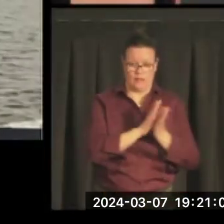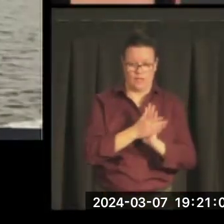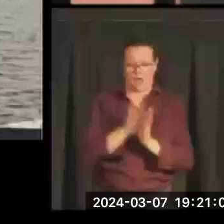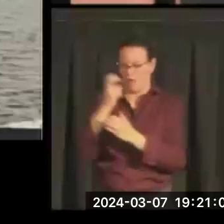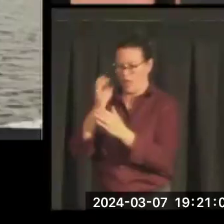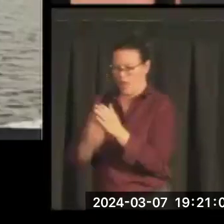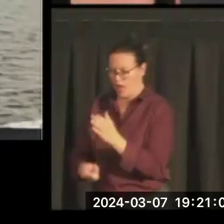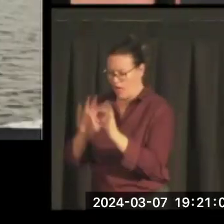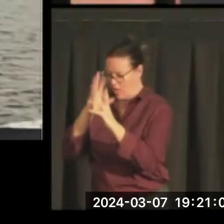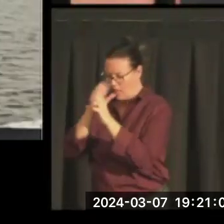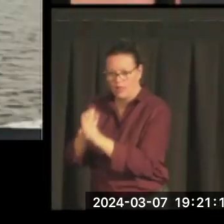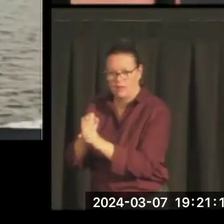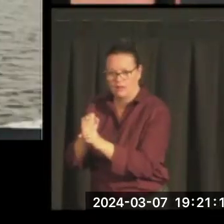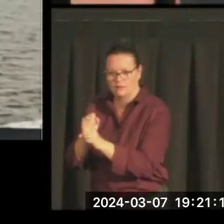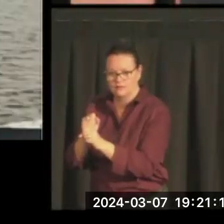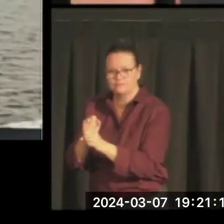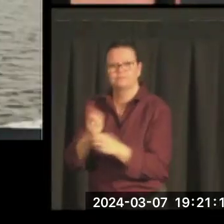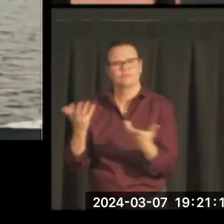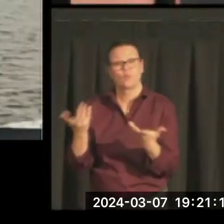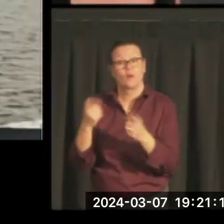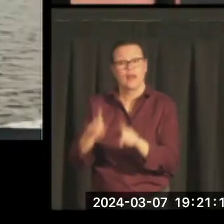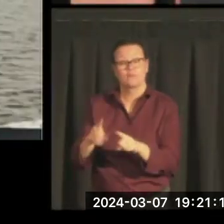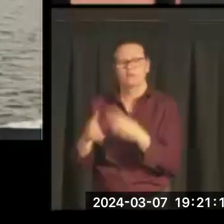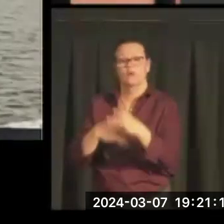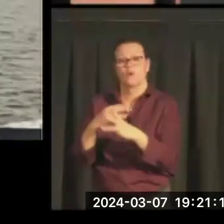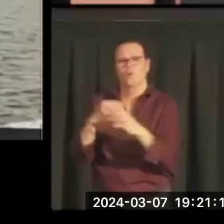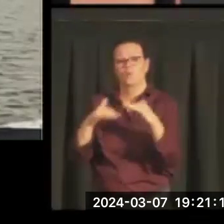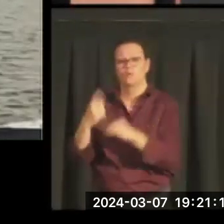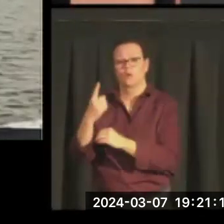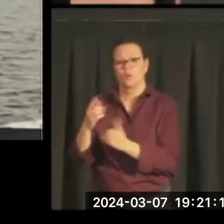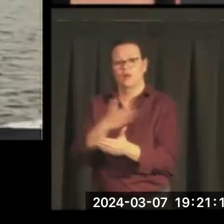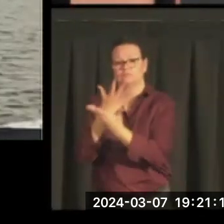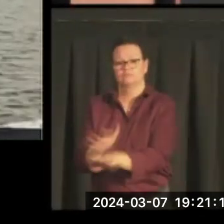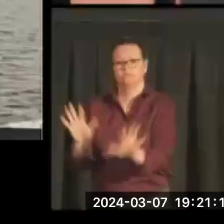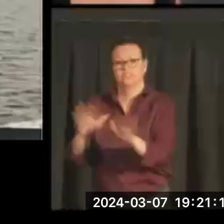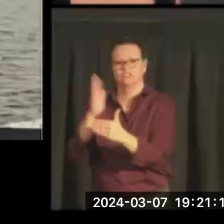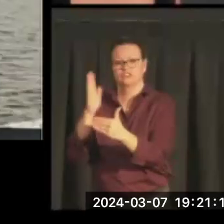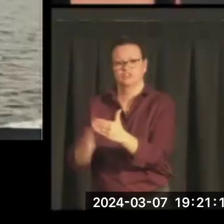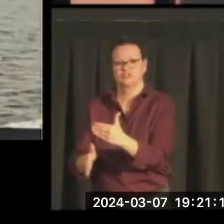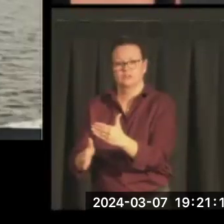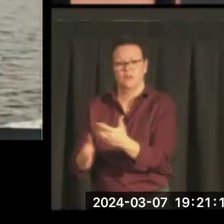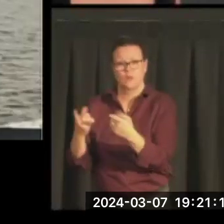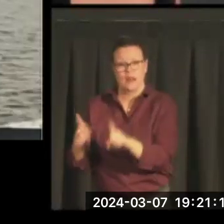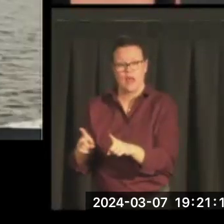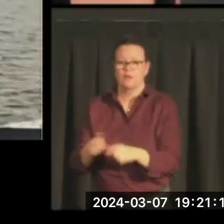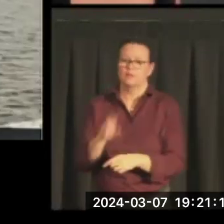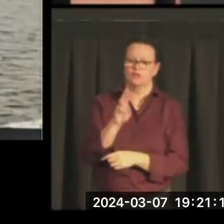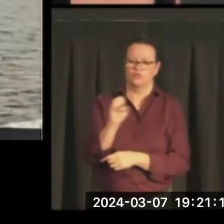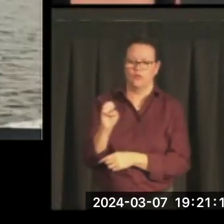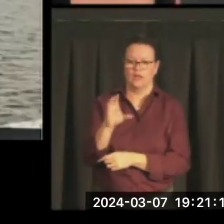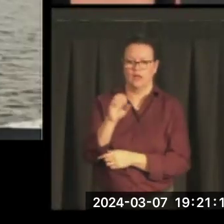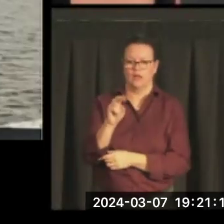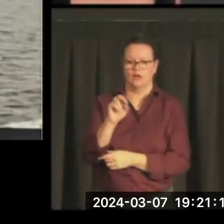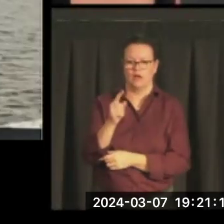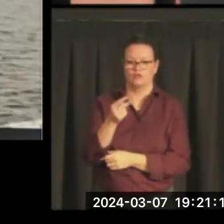And in the end, all wars are over. When that happens, there's not only reconstruction to do, but there's a question of what do you do